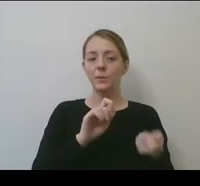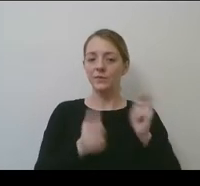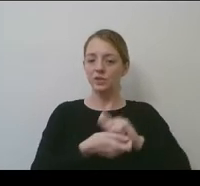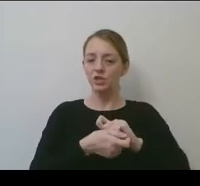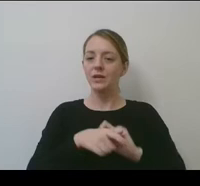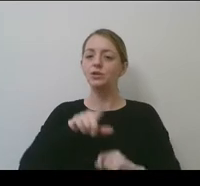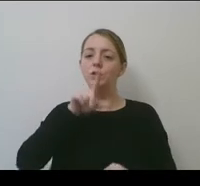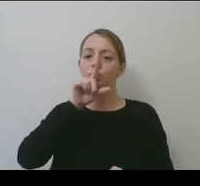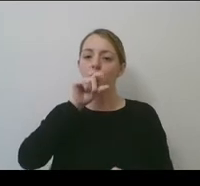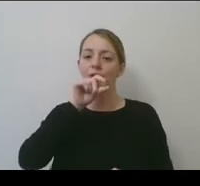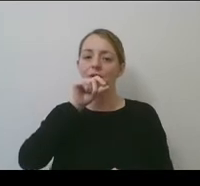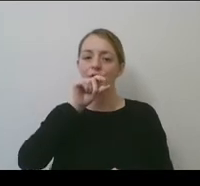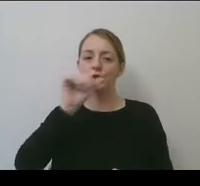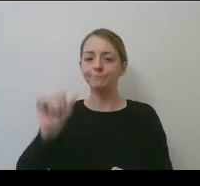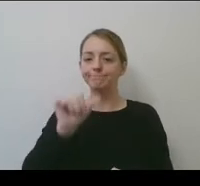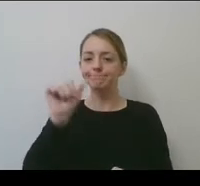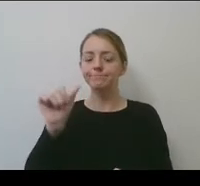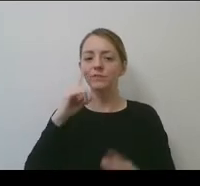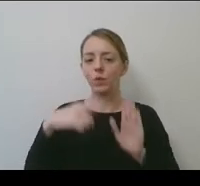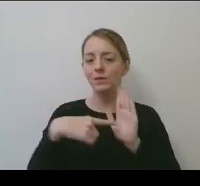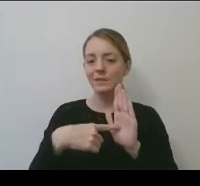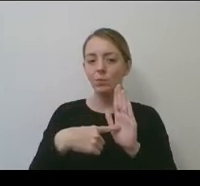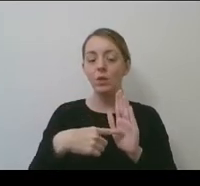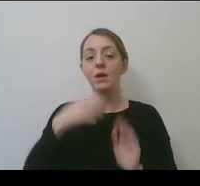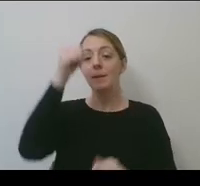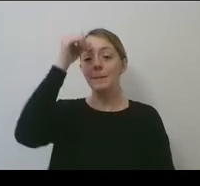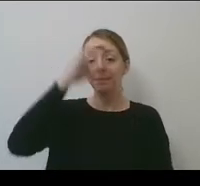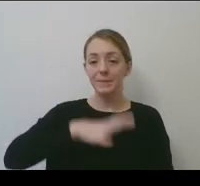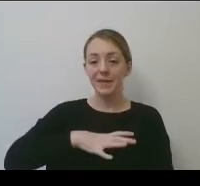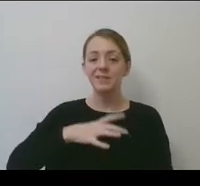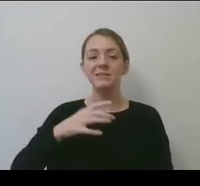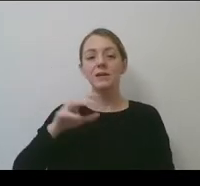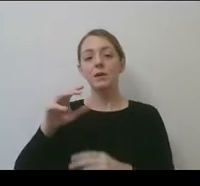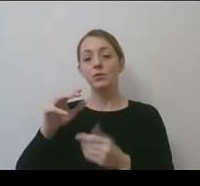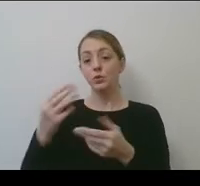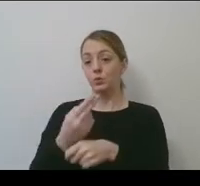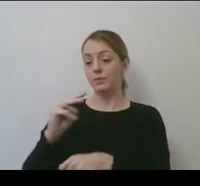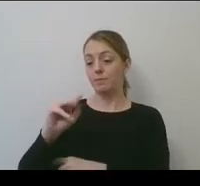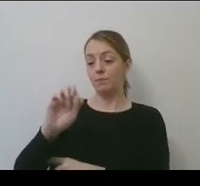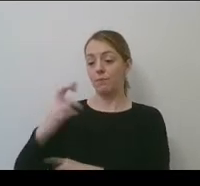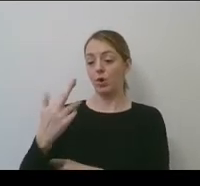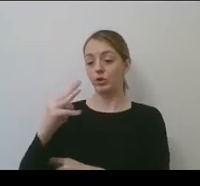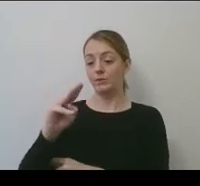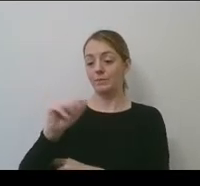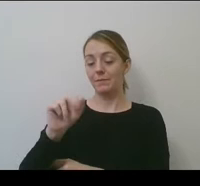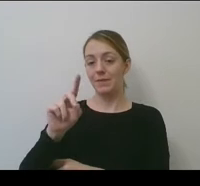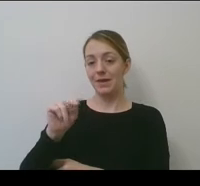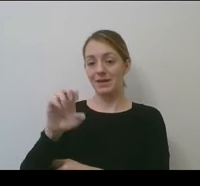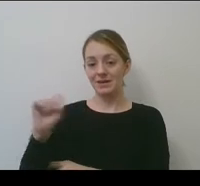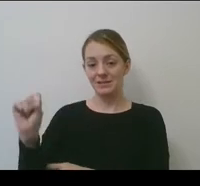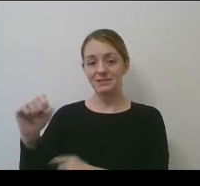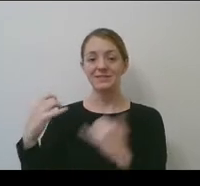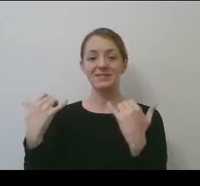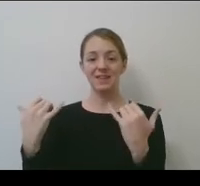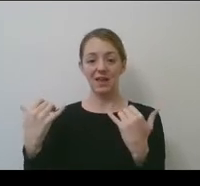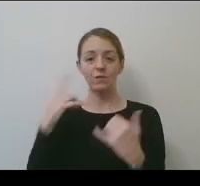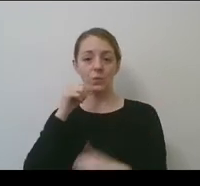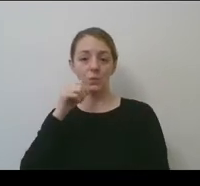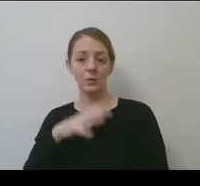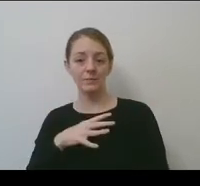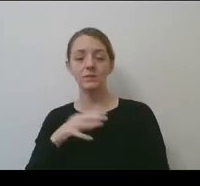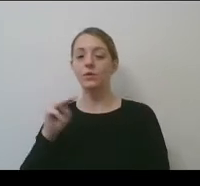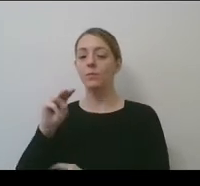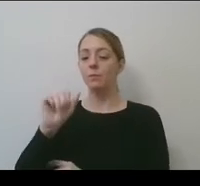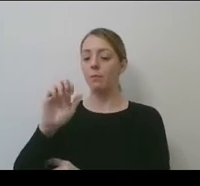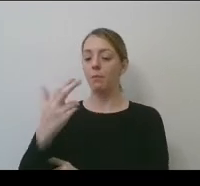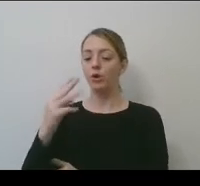example, and men's similarly where the use of March Madness now in the women's basketball Twitter handle. And that March Madness does not